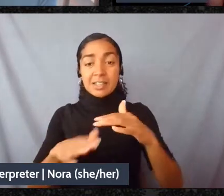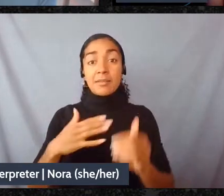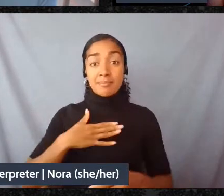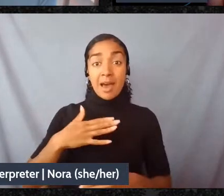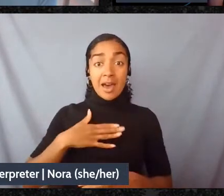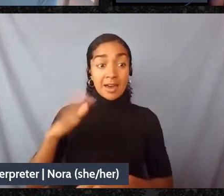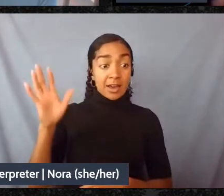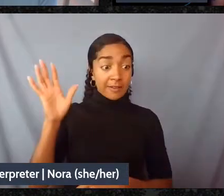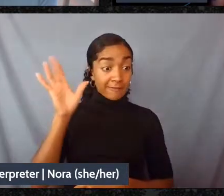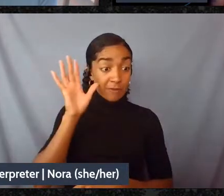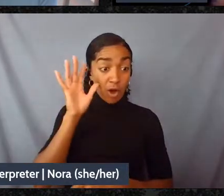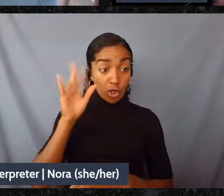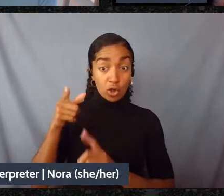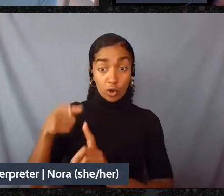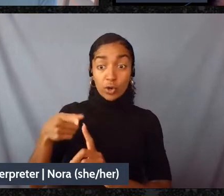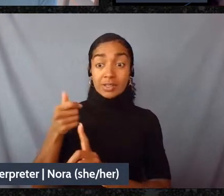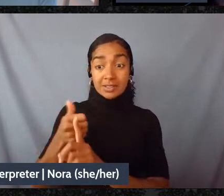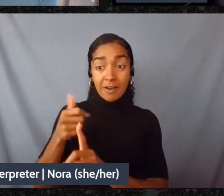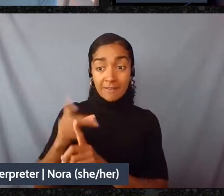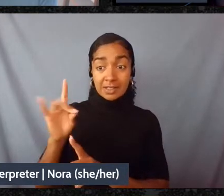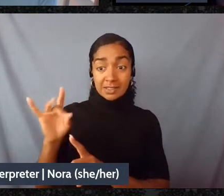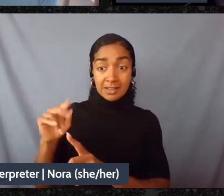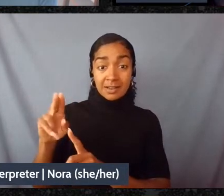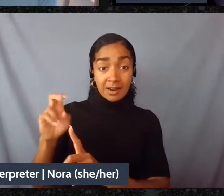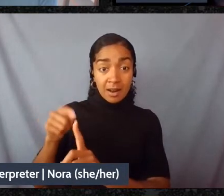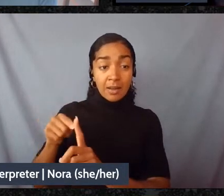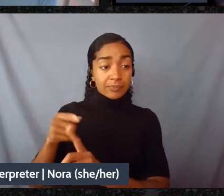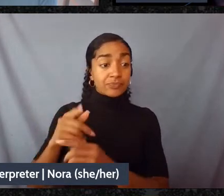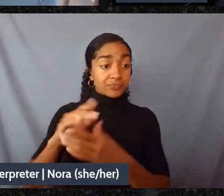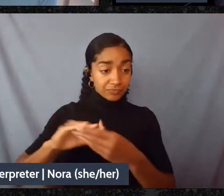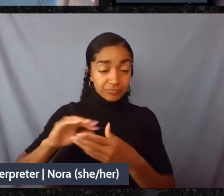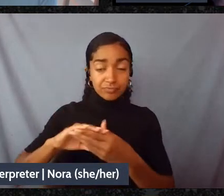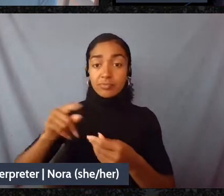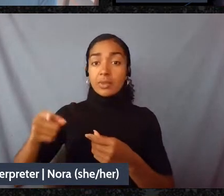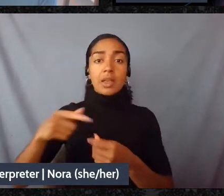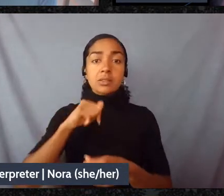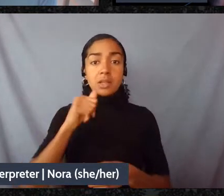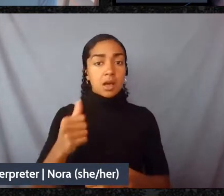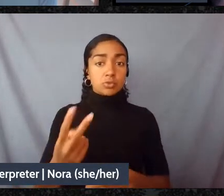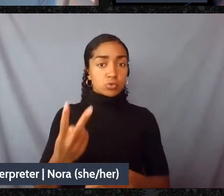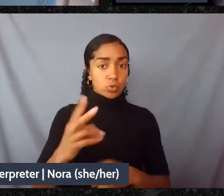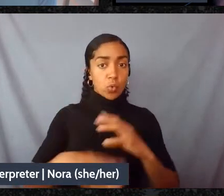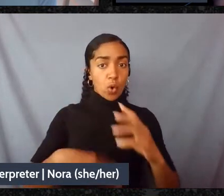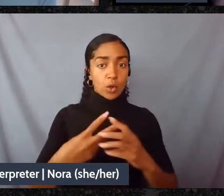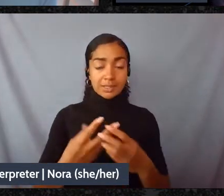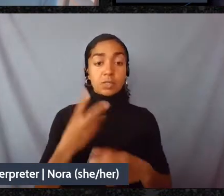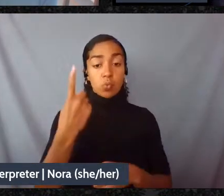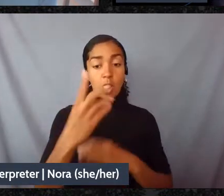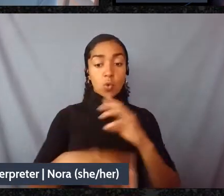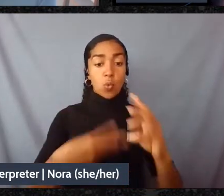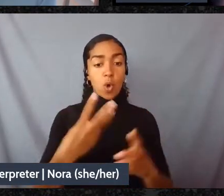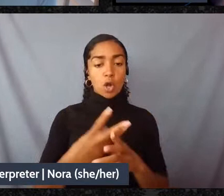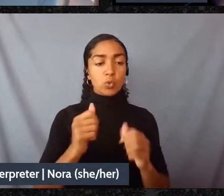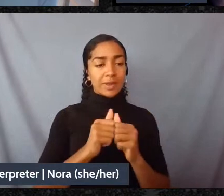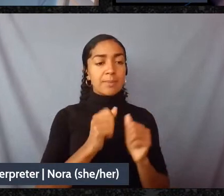two worlds. There are one world. There's just one world crossed by many paths. And if the path of greed, domination, exploitation and competition doesn't